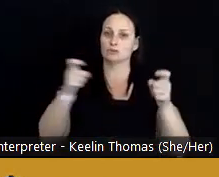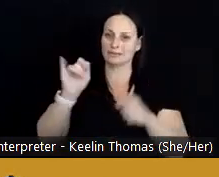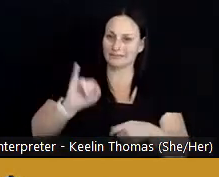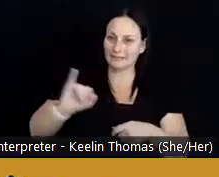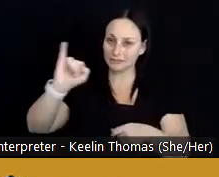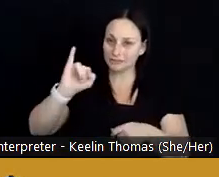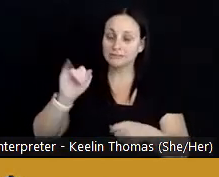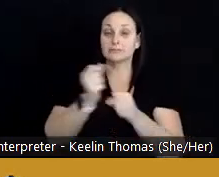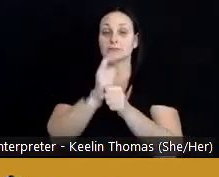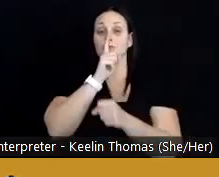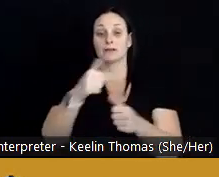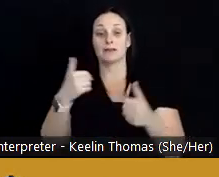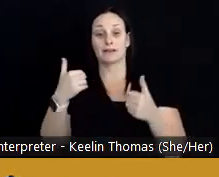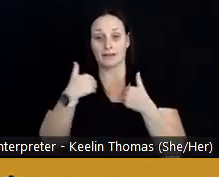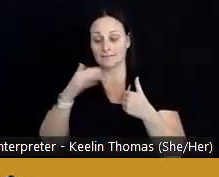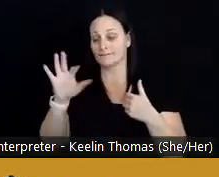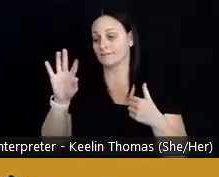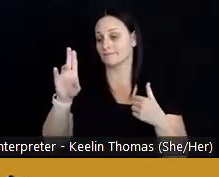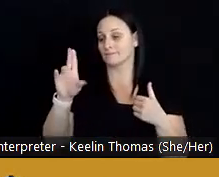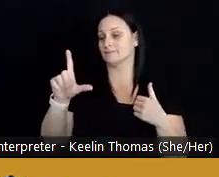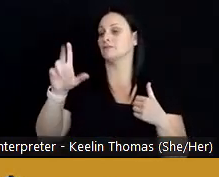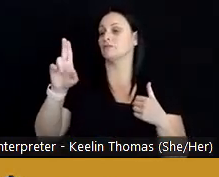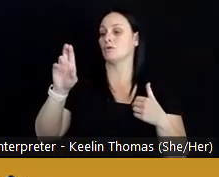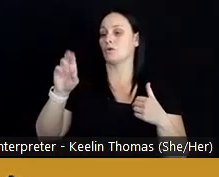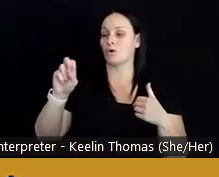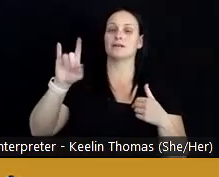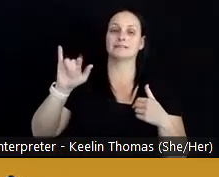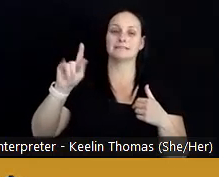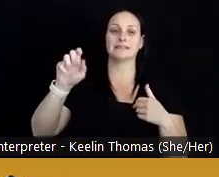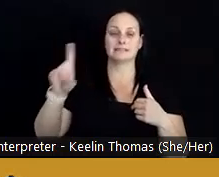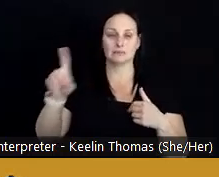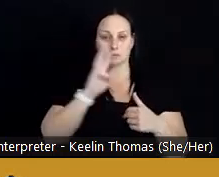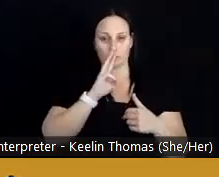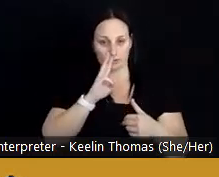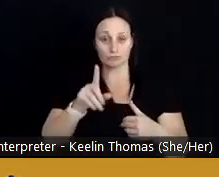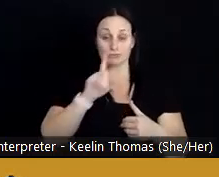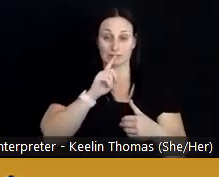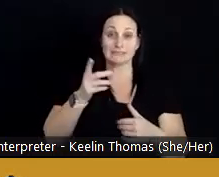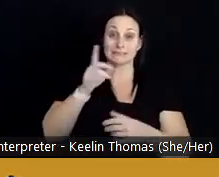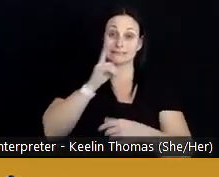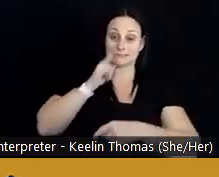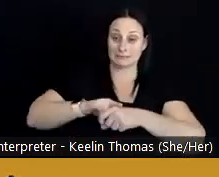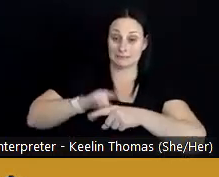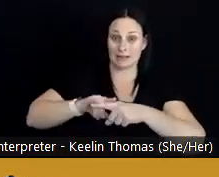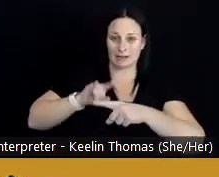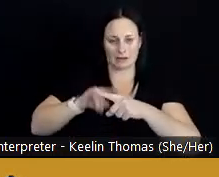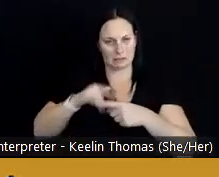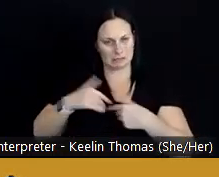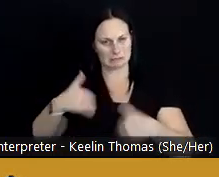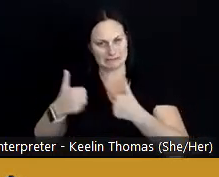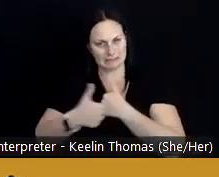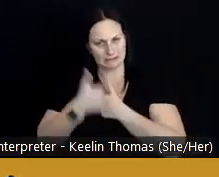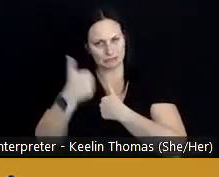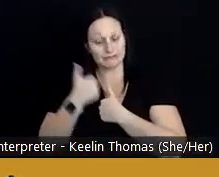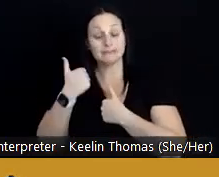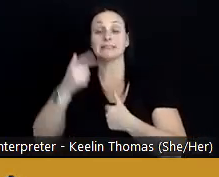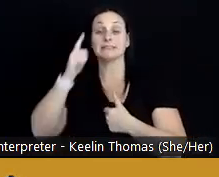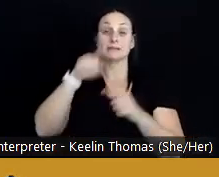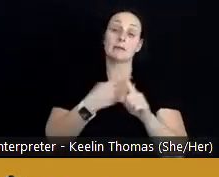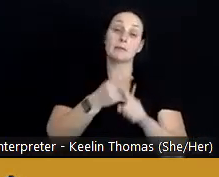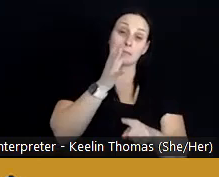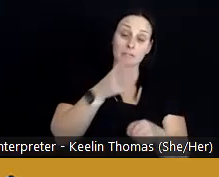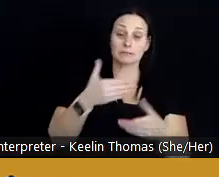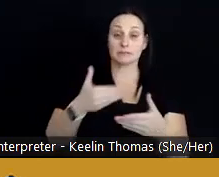making sure we had fluoridated water, recognizing tobacco as a health hazard, and thinking about moms and thinking and